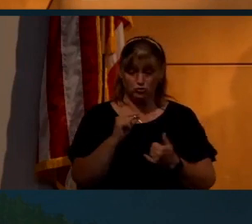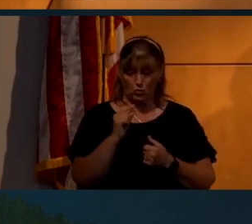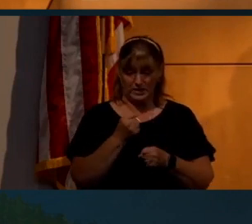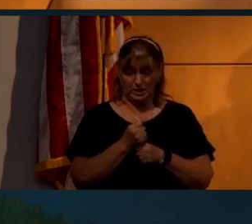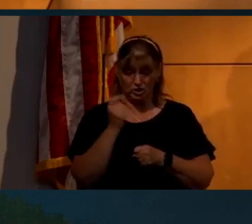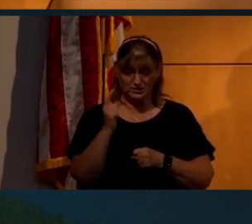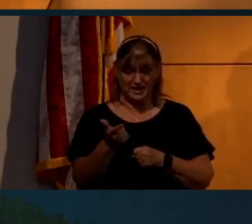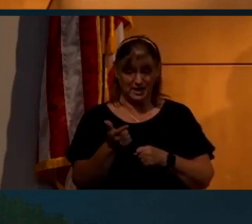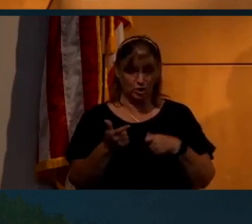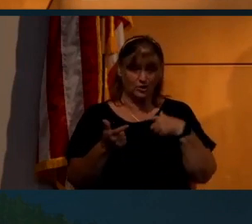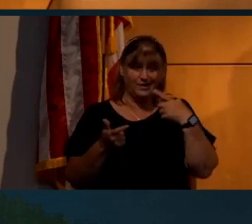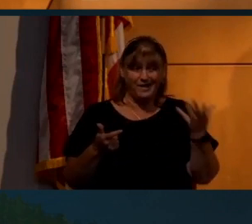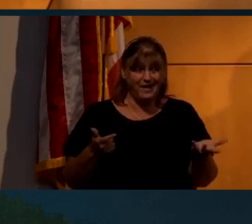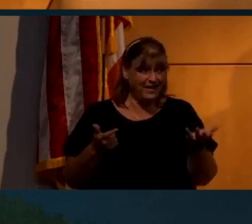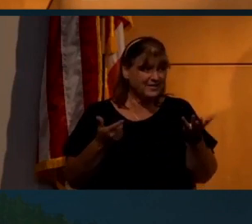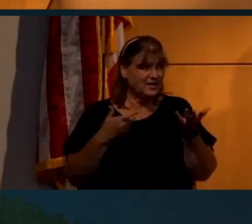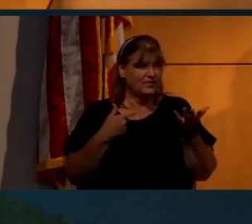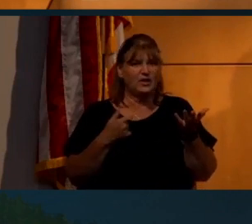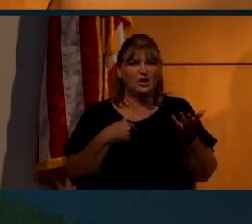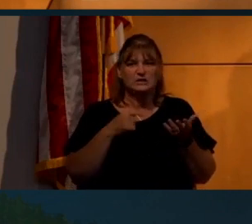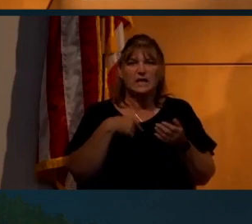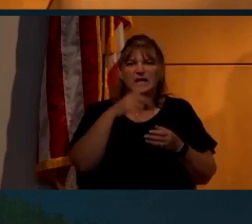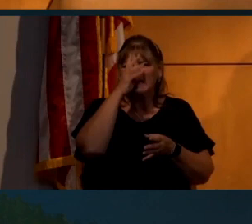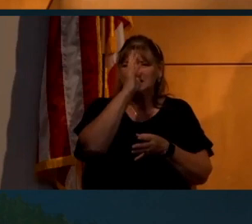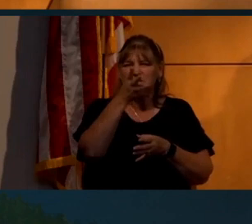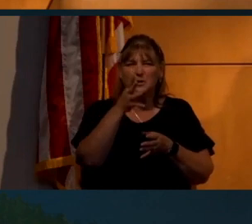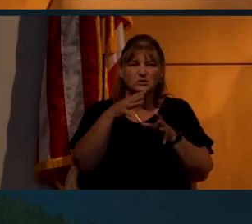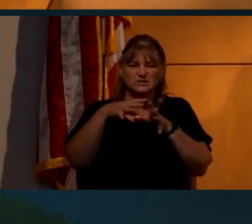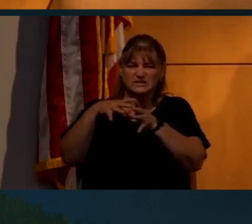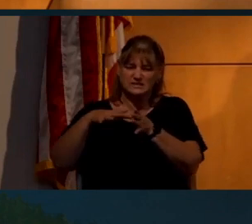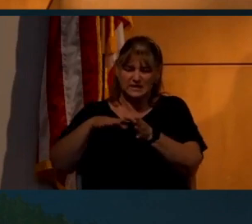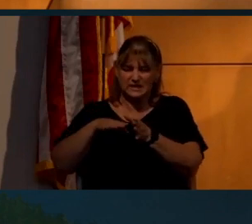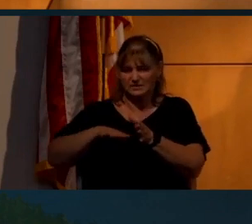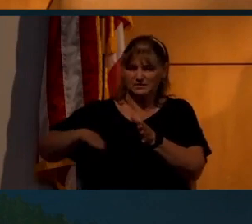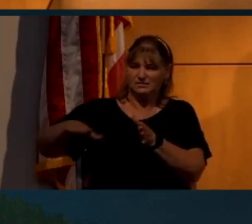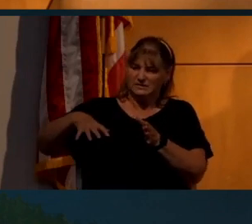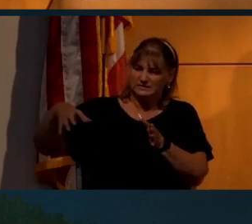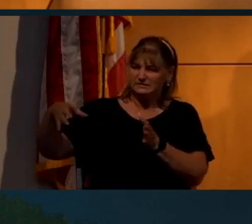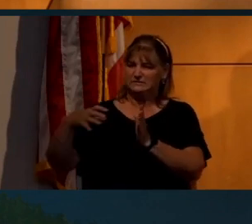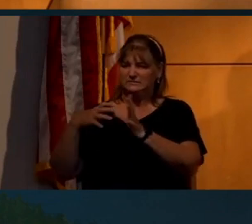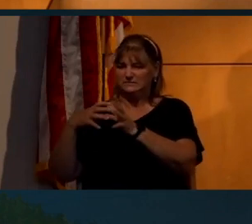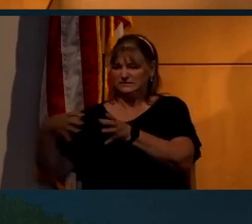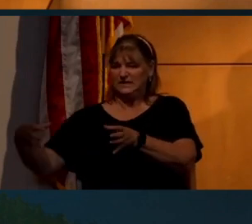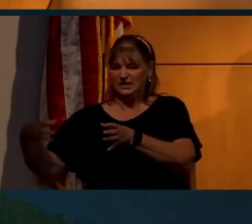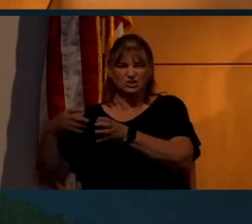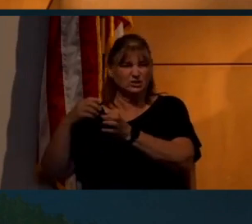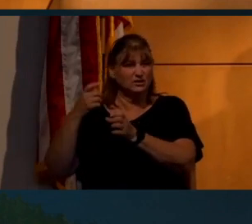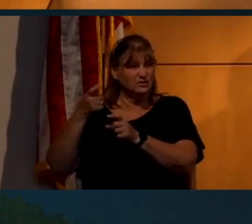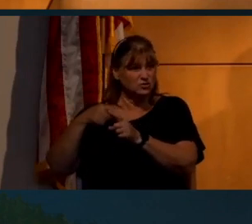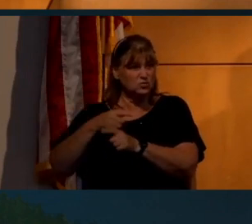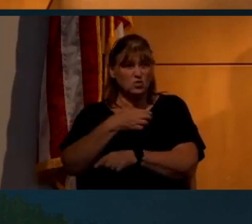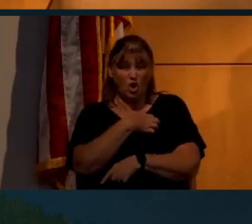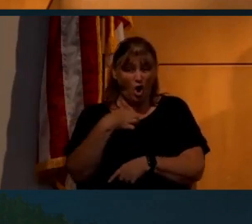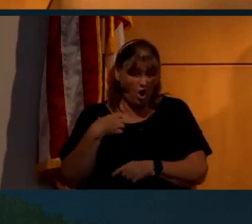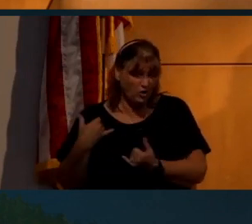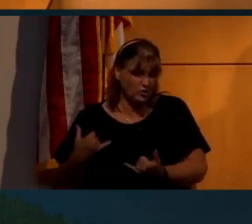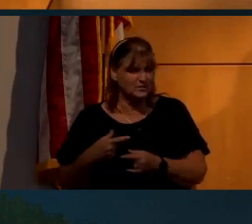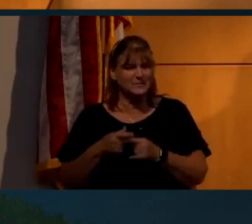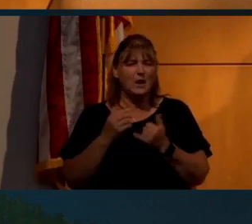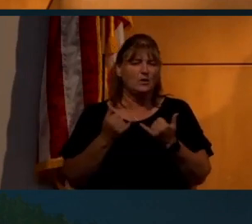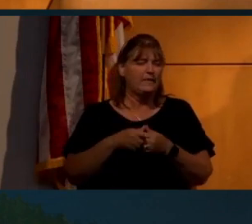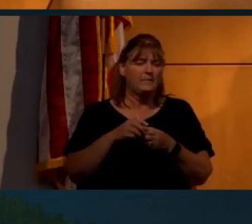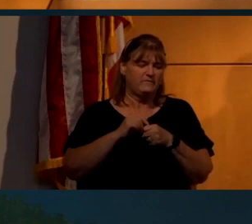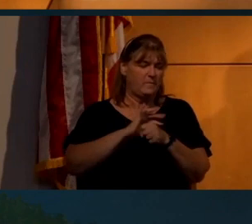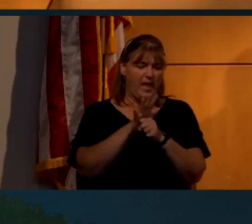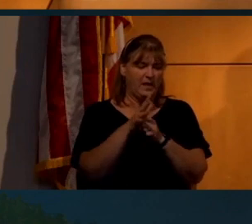and, um, there is a, like a conspiracy wing to Congress. I don't think I need to get too political here. Um, but we're in the middle of a